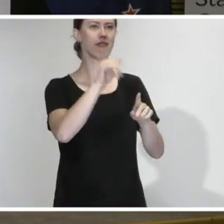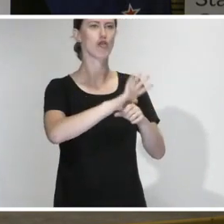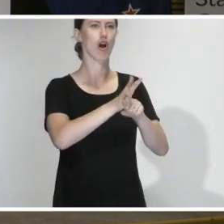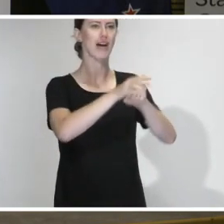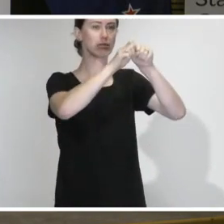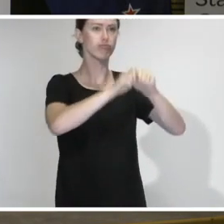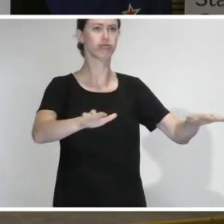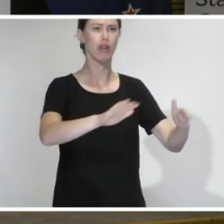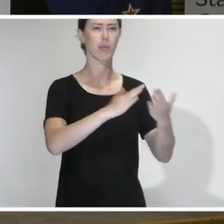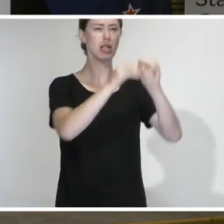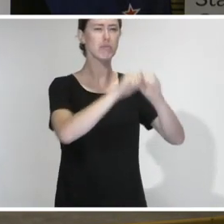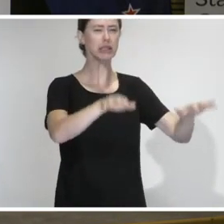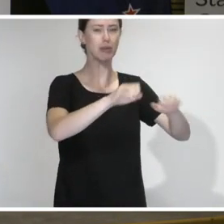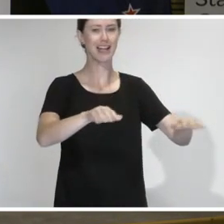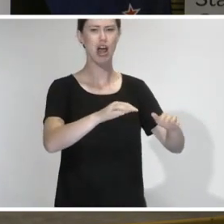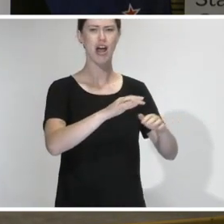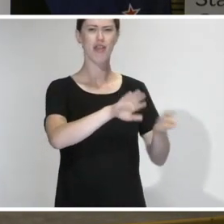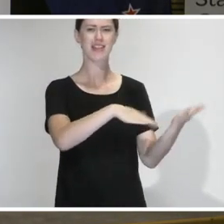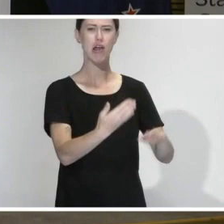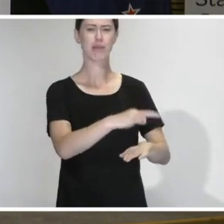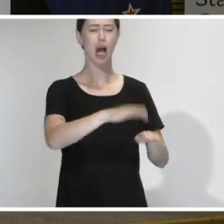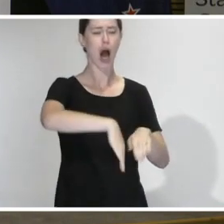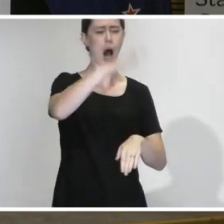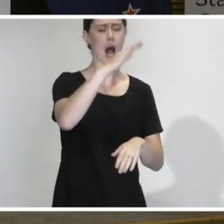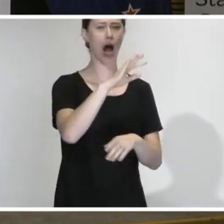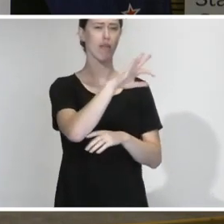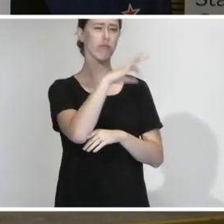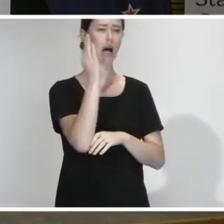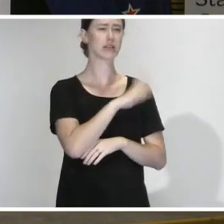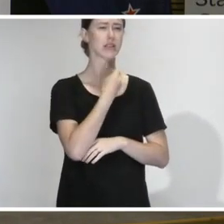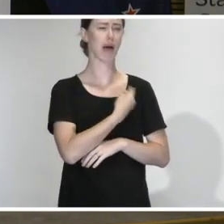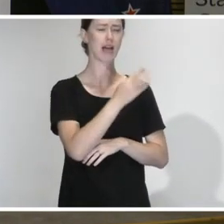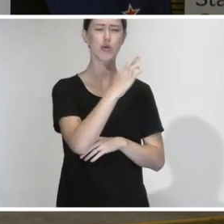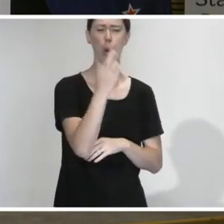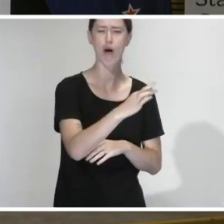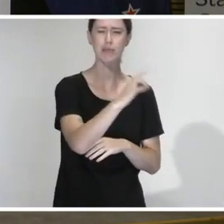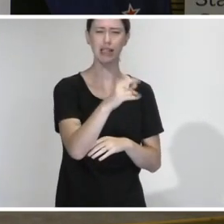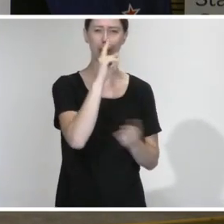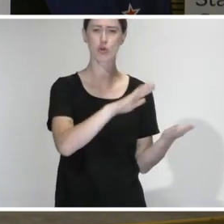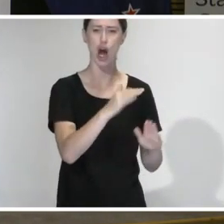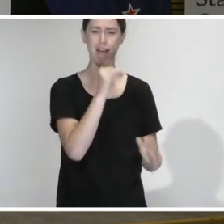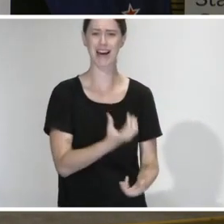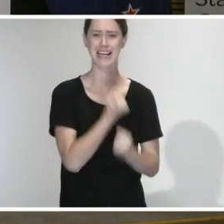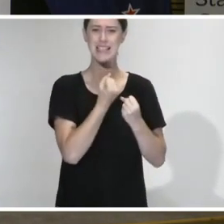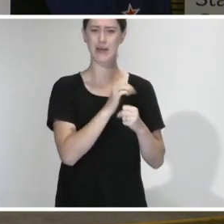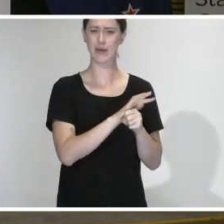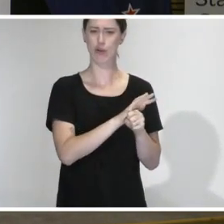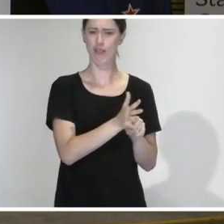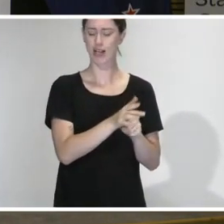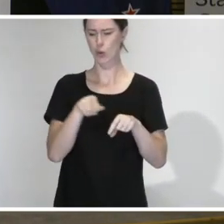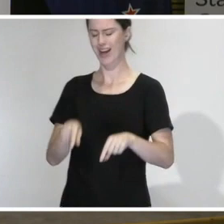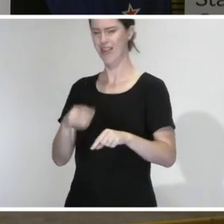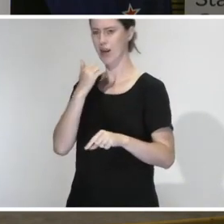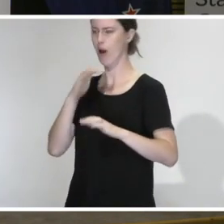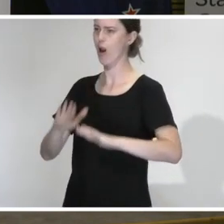community transmission that their death rates are much higher, France and Spain 12%. So this is triangulating all the